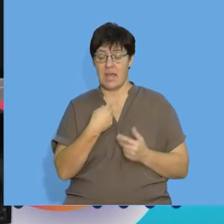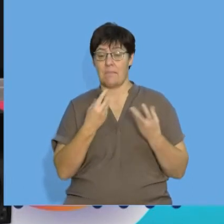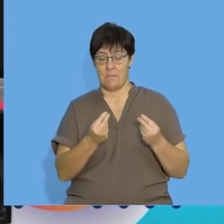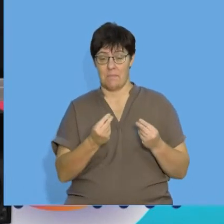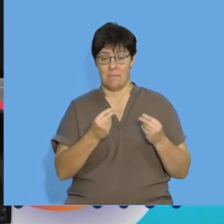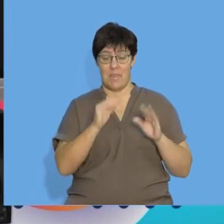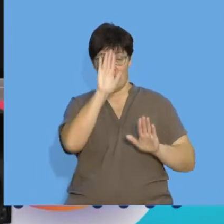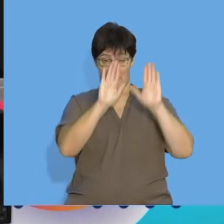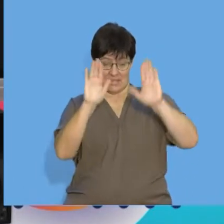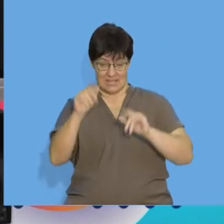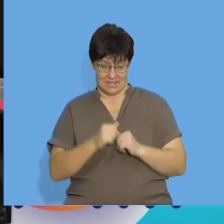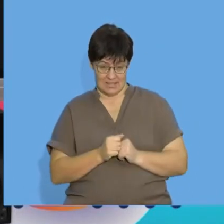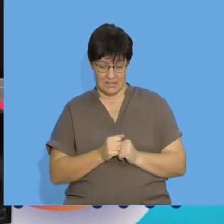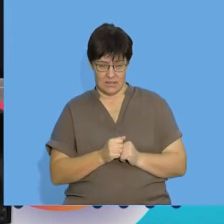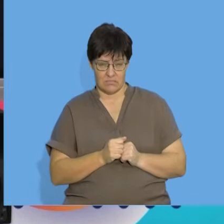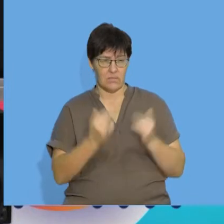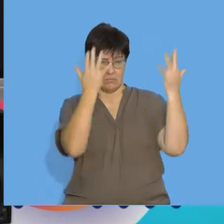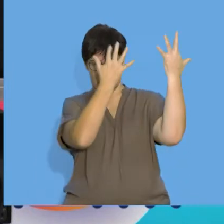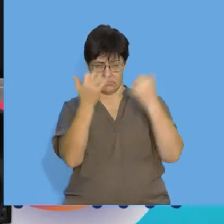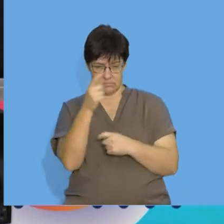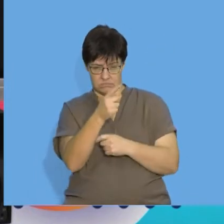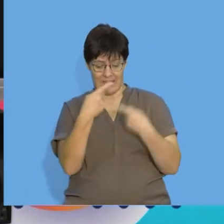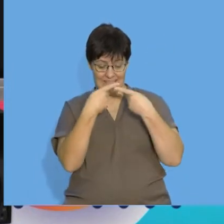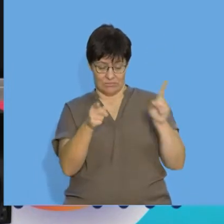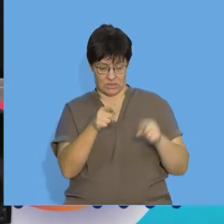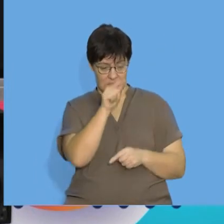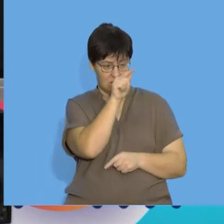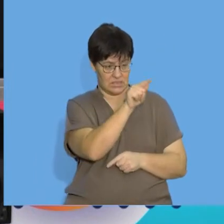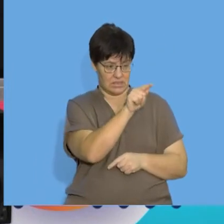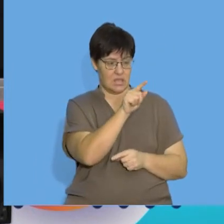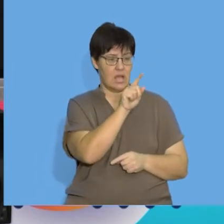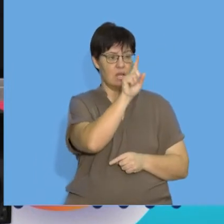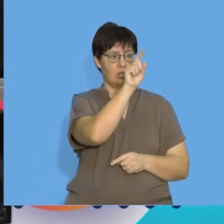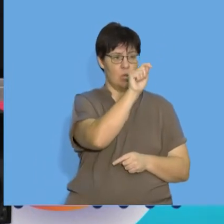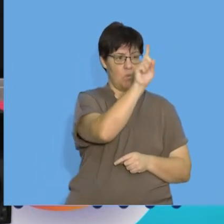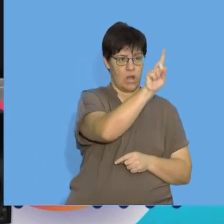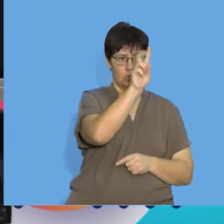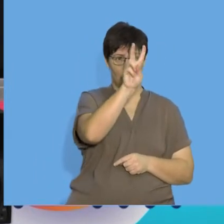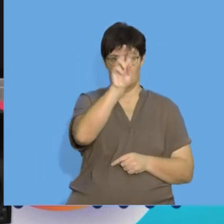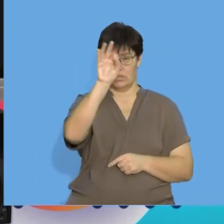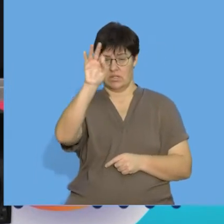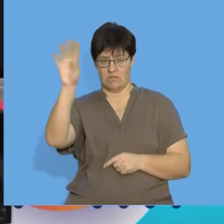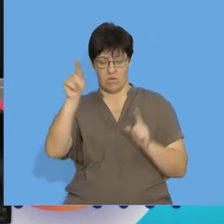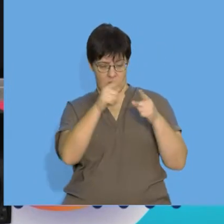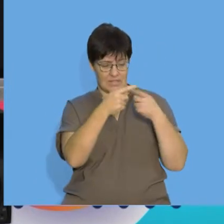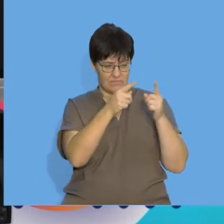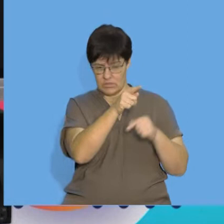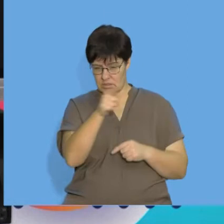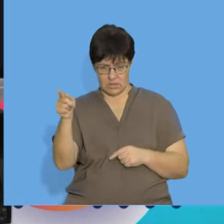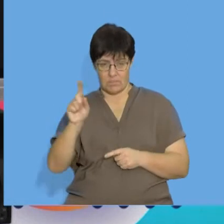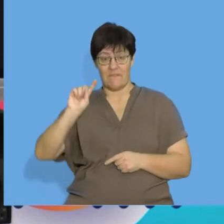If I give you a pattern and you calculate the difference between each of those terms